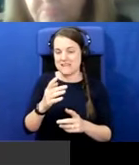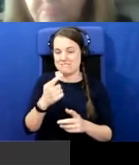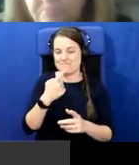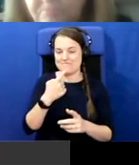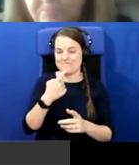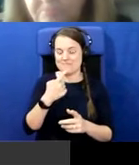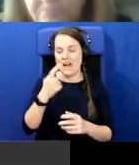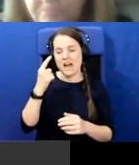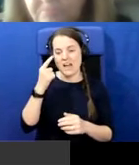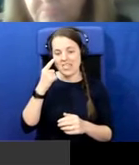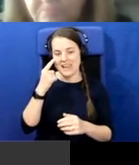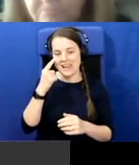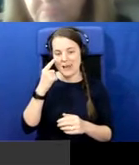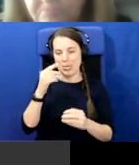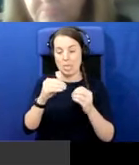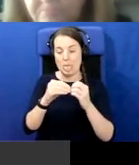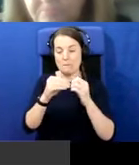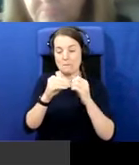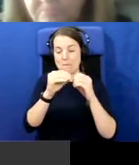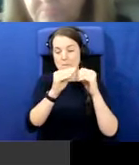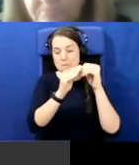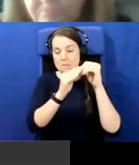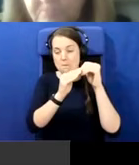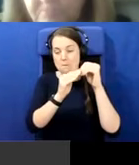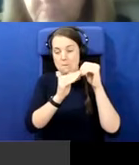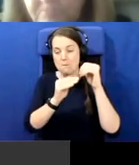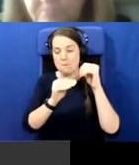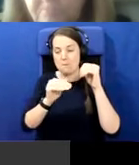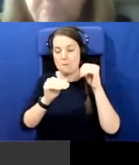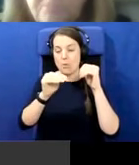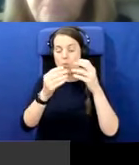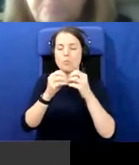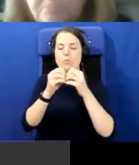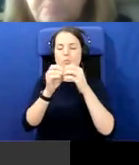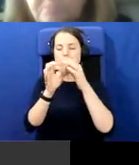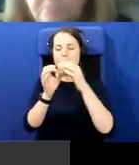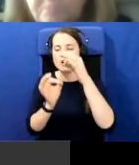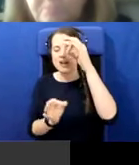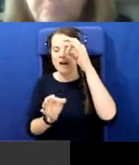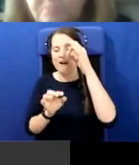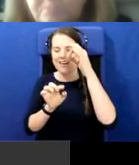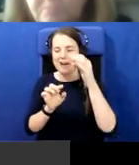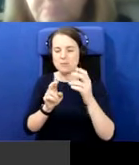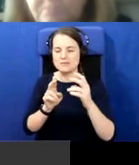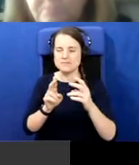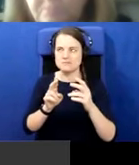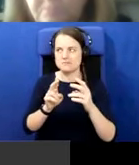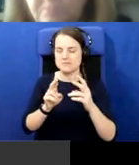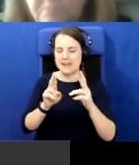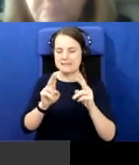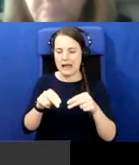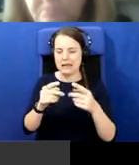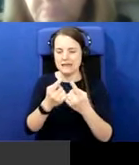was a dead issue in many respects. It was, it was an aspiration, but it was a dead issue